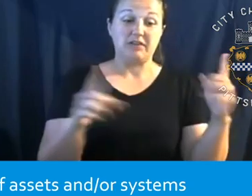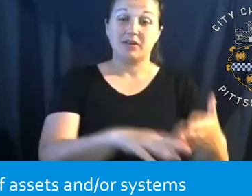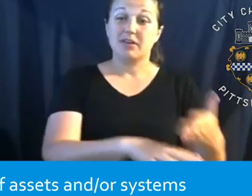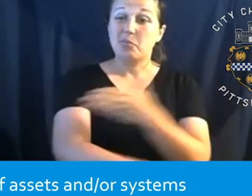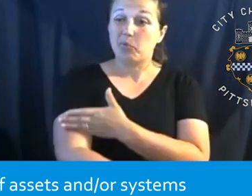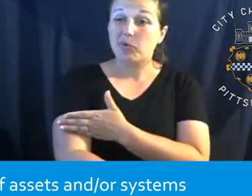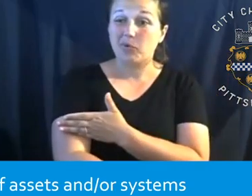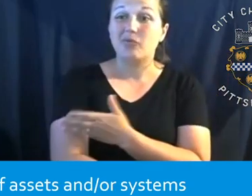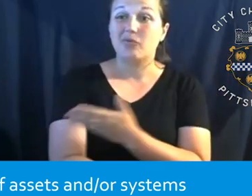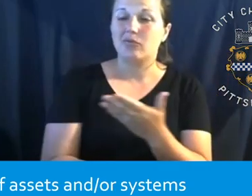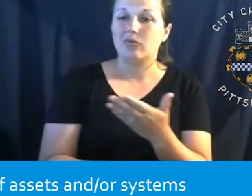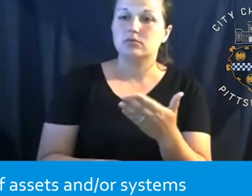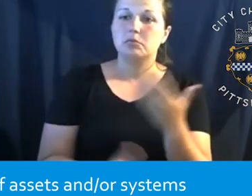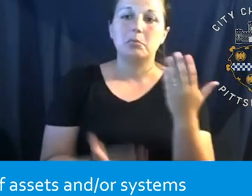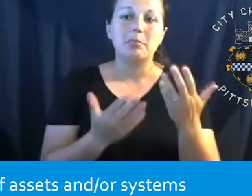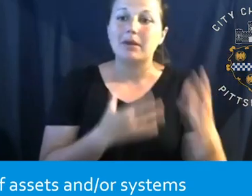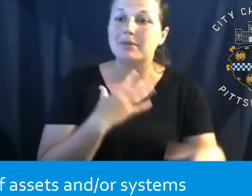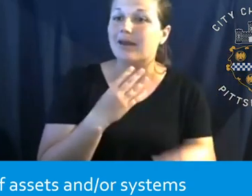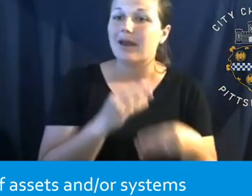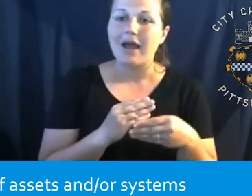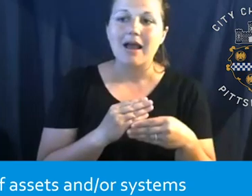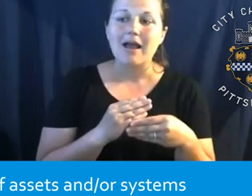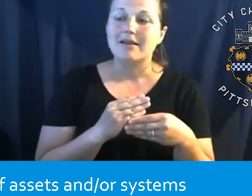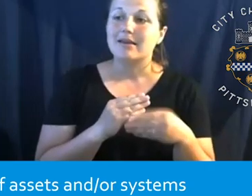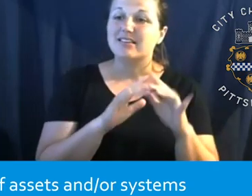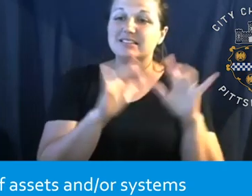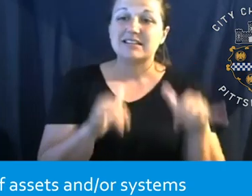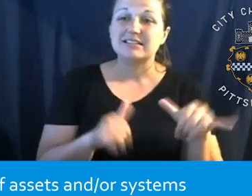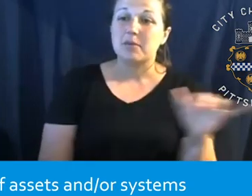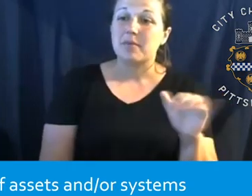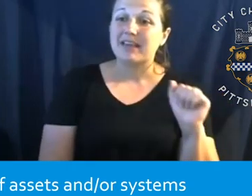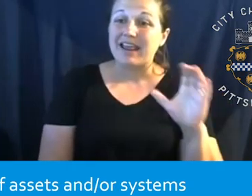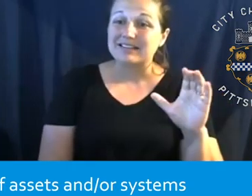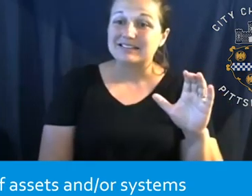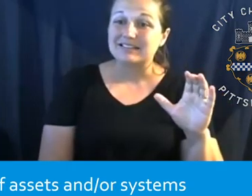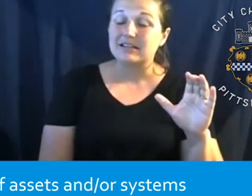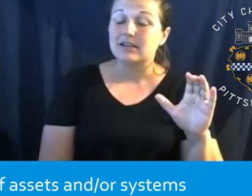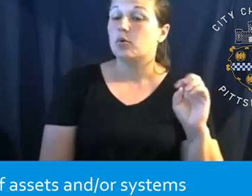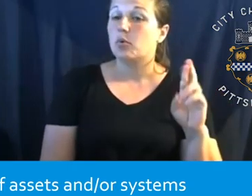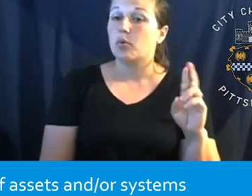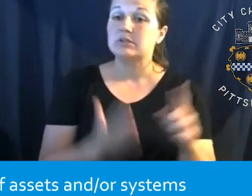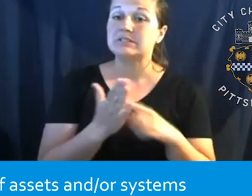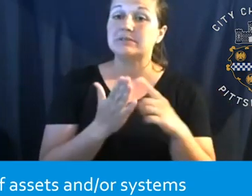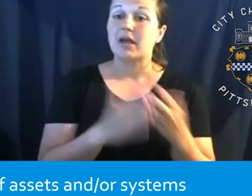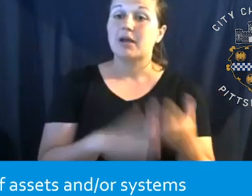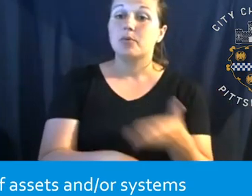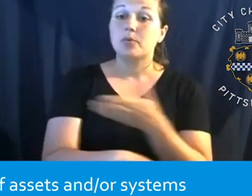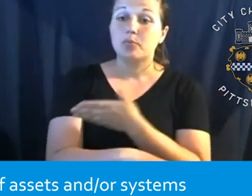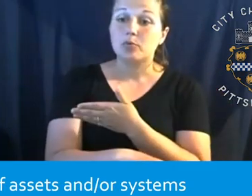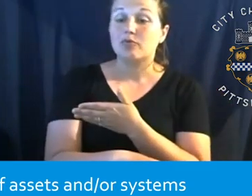sometimes this means adding, um, systems such as air conditioning. Sometimes we're talking about improving, um,